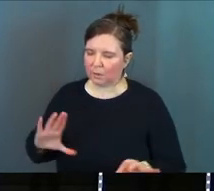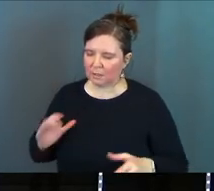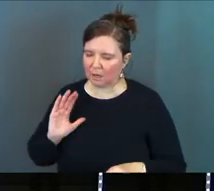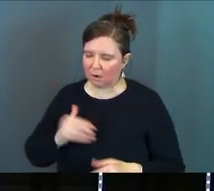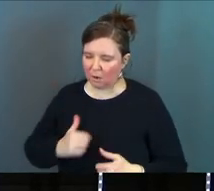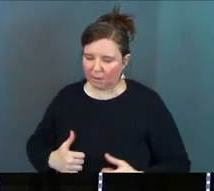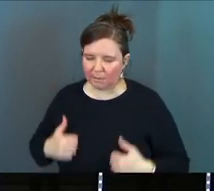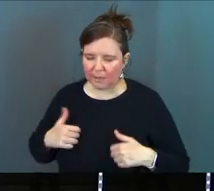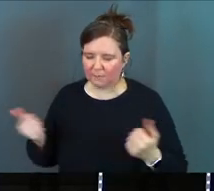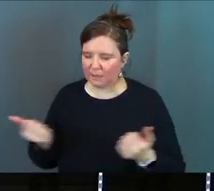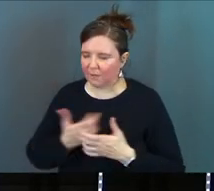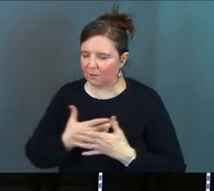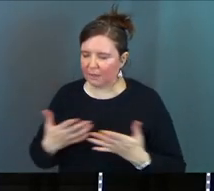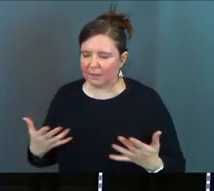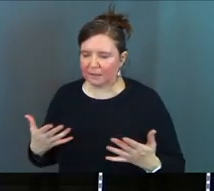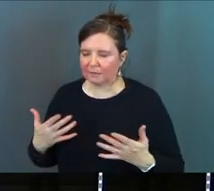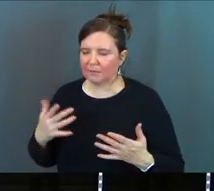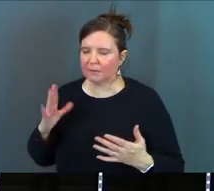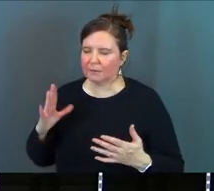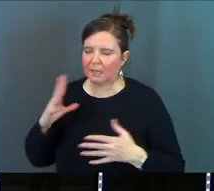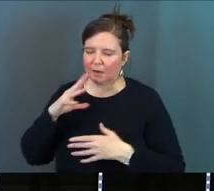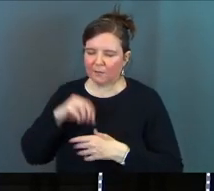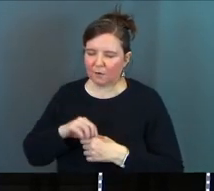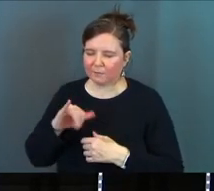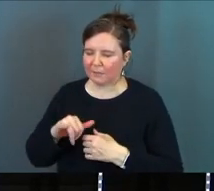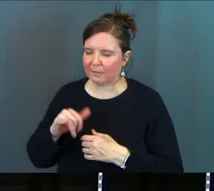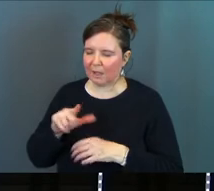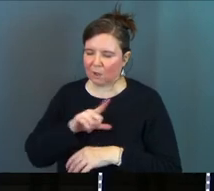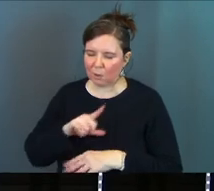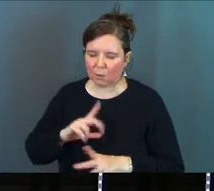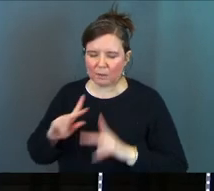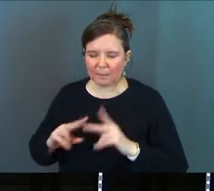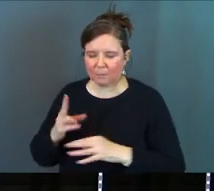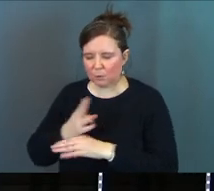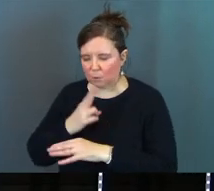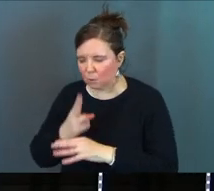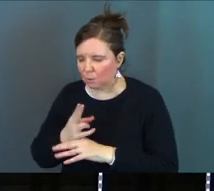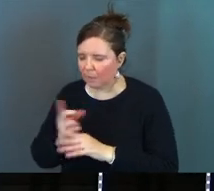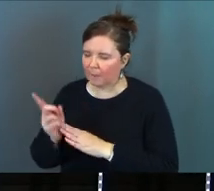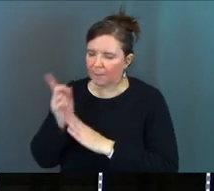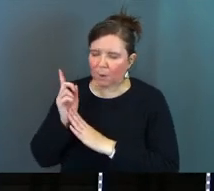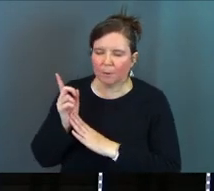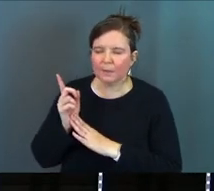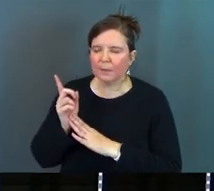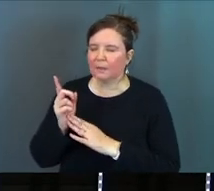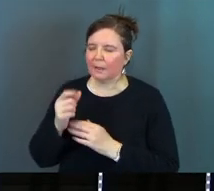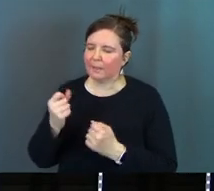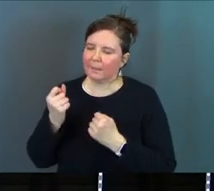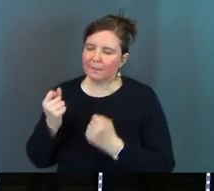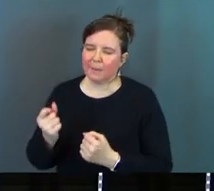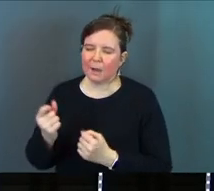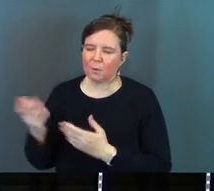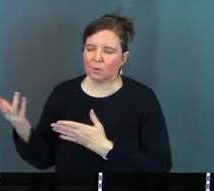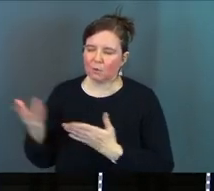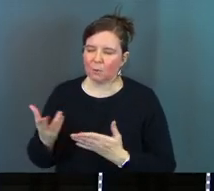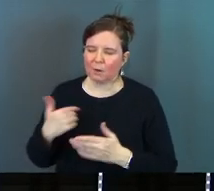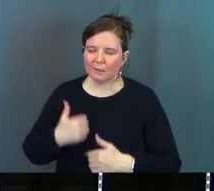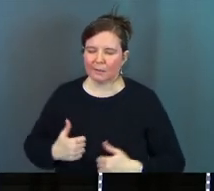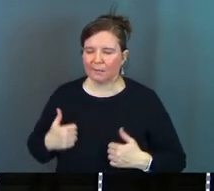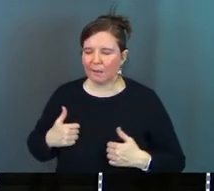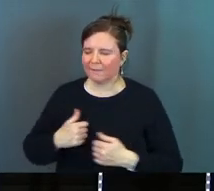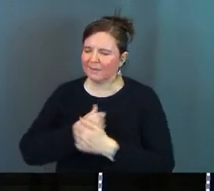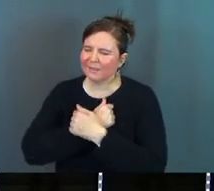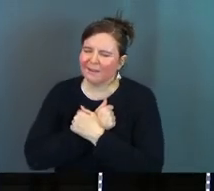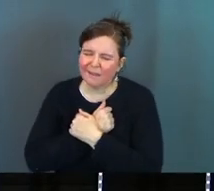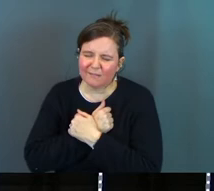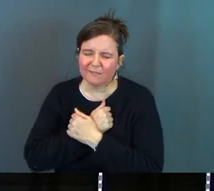our lives God and just everything everything involved in that Lord the people that you use the moment God the power that you brought into our life God